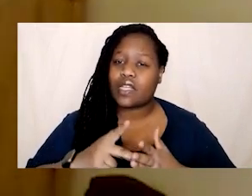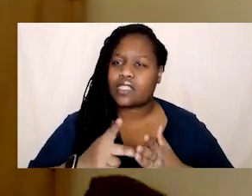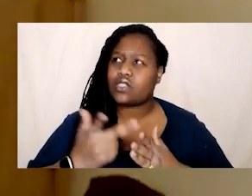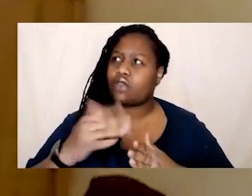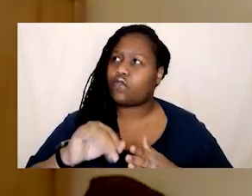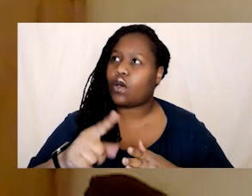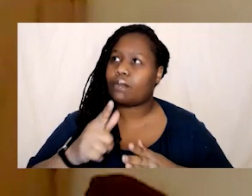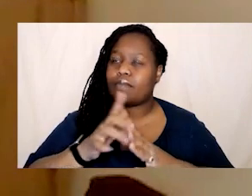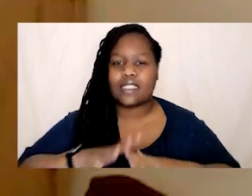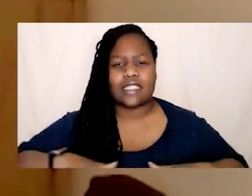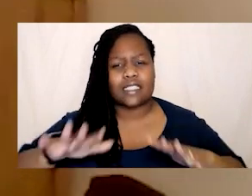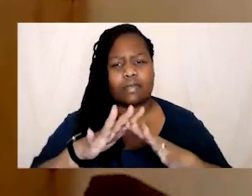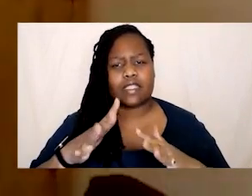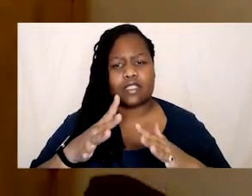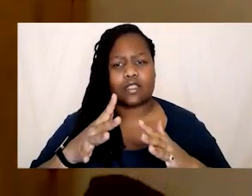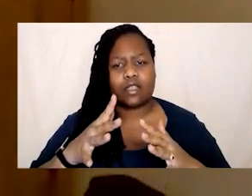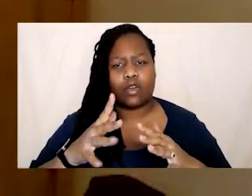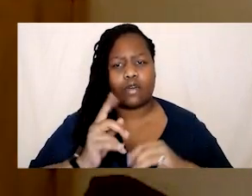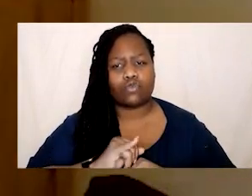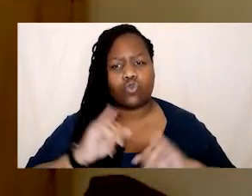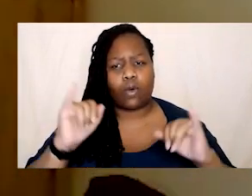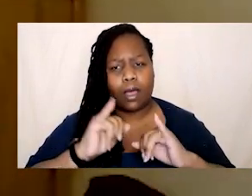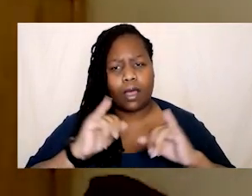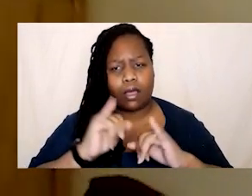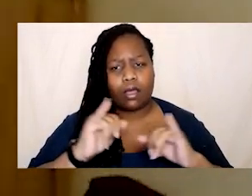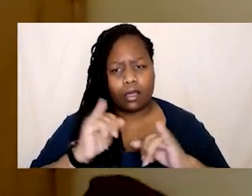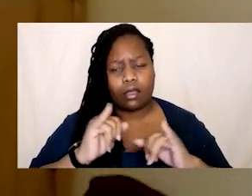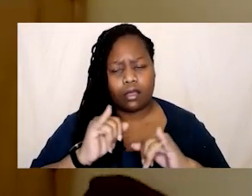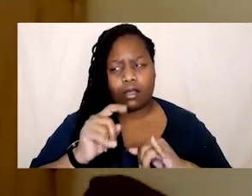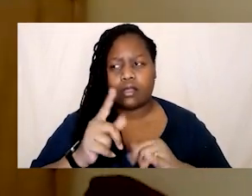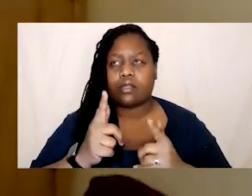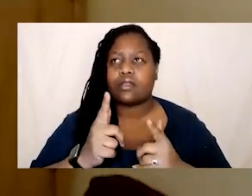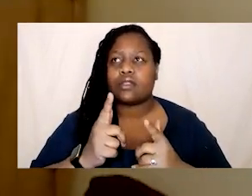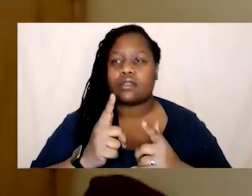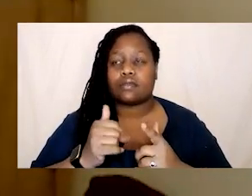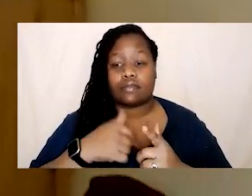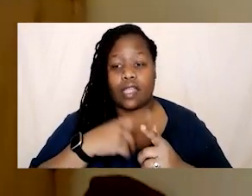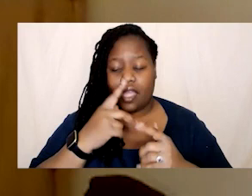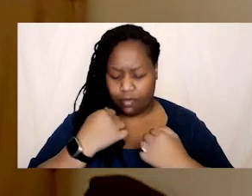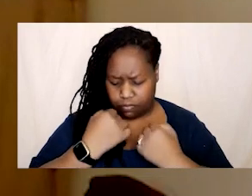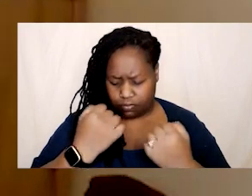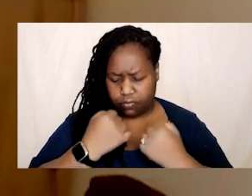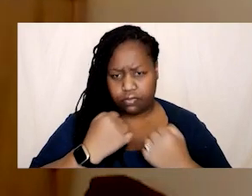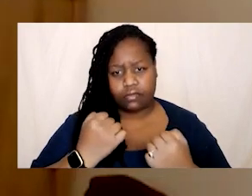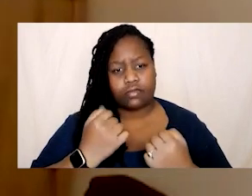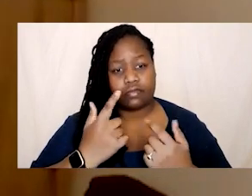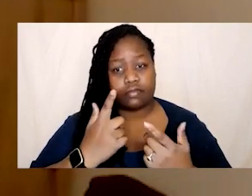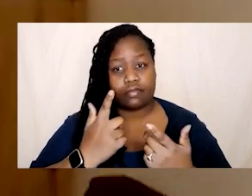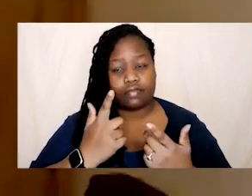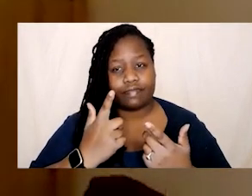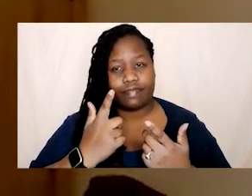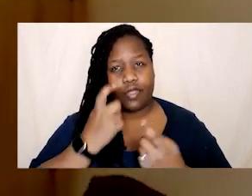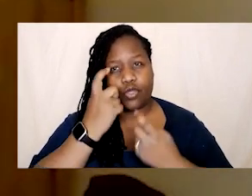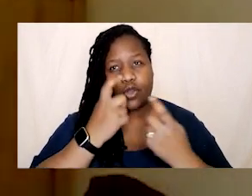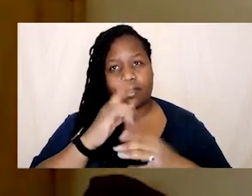right um and you talk about trauma loads in your book and I've reflected a lot on setting up an organization from a place of trauma too